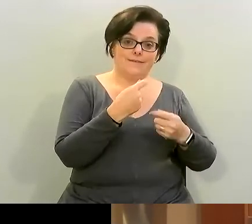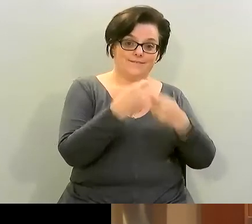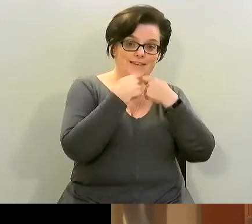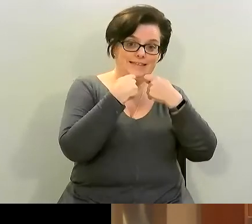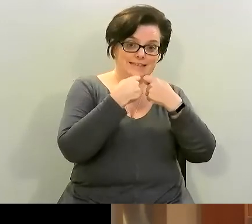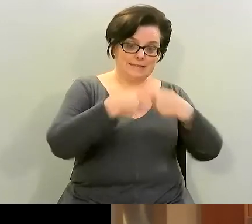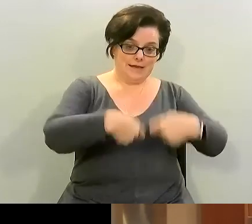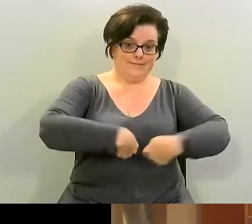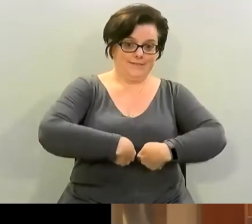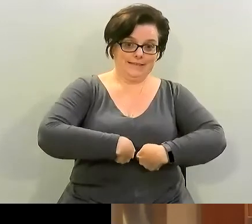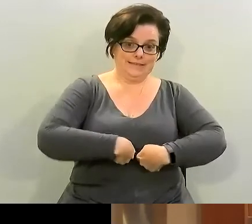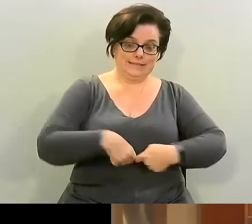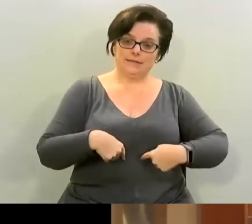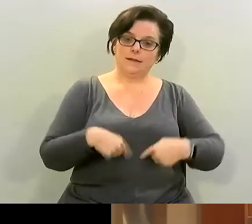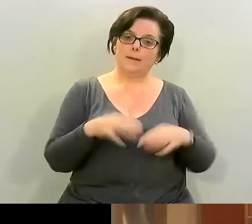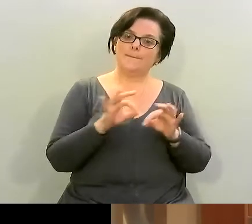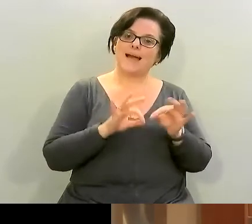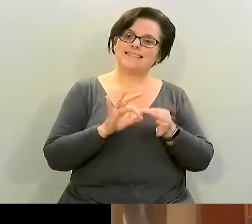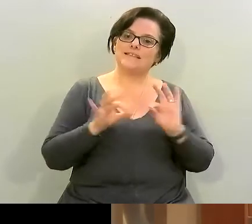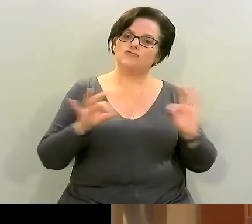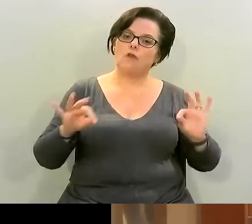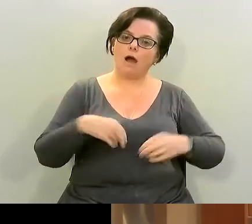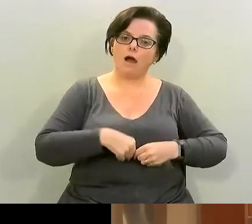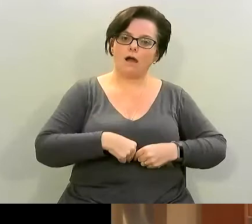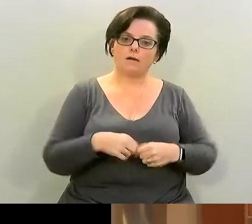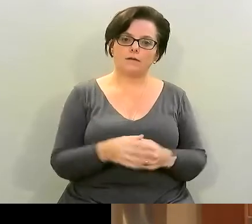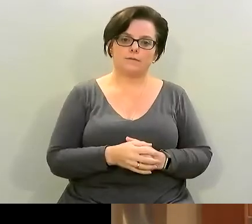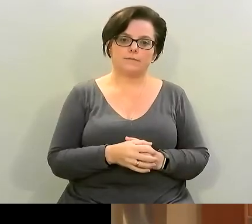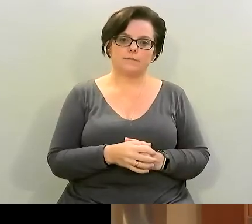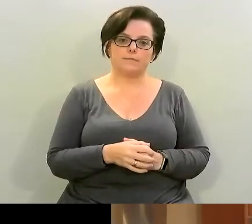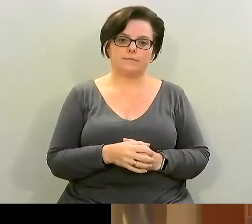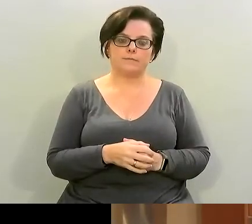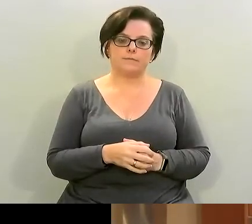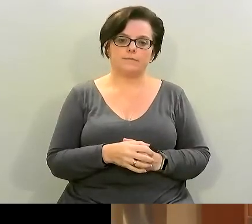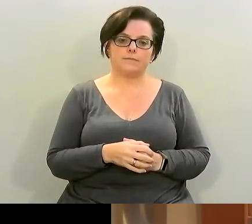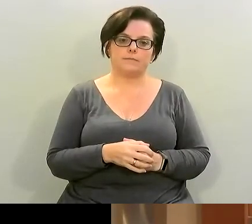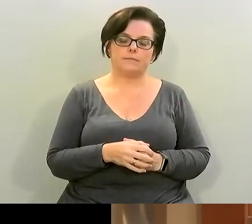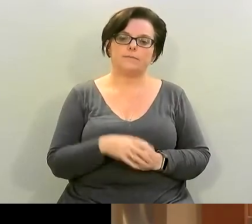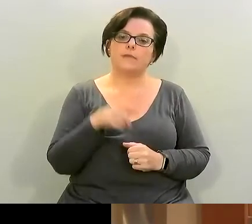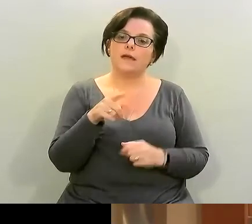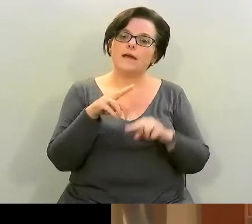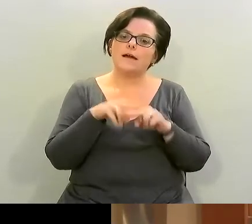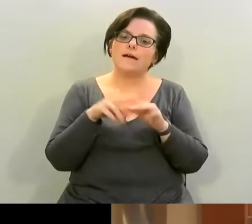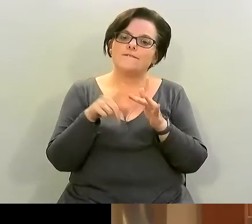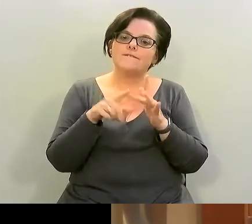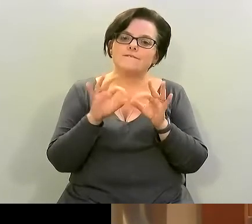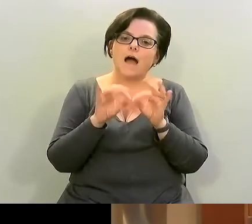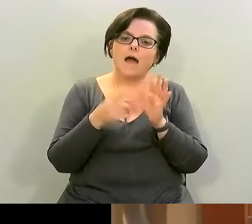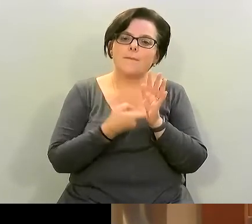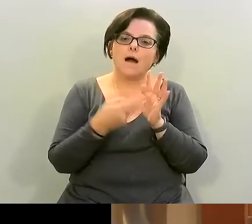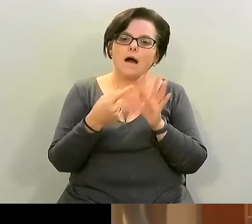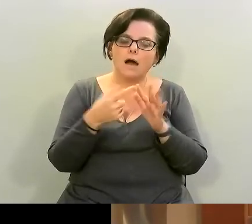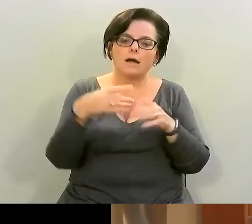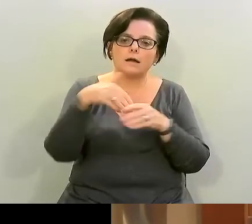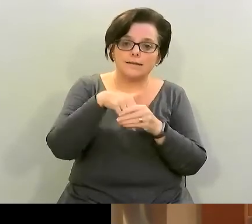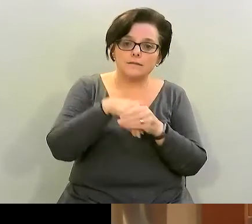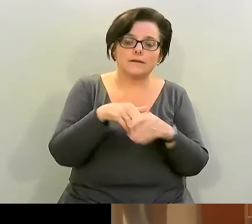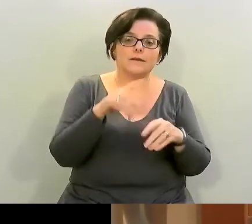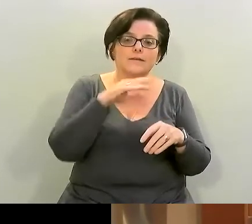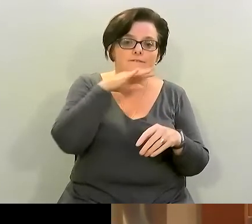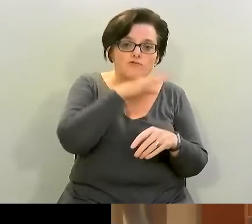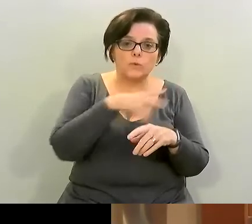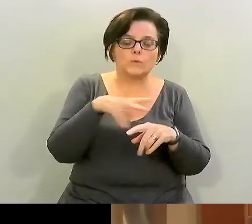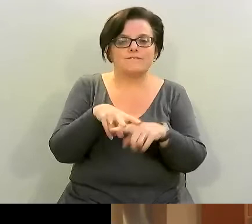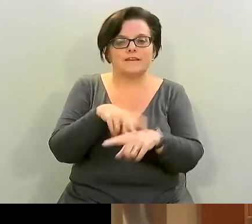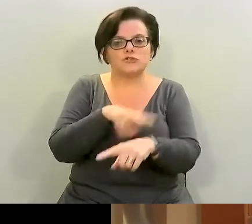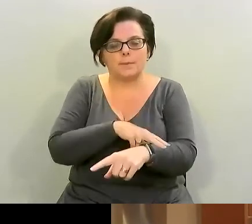the the issue about fiber is fiber is found in fruits vegetables beans nuts